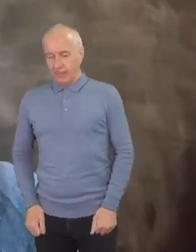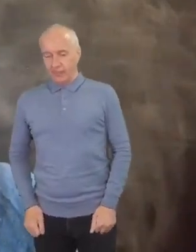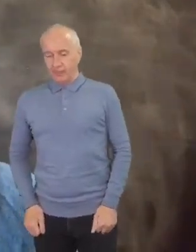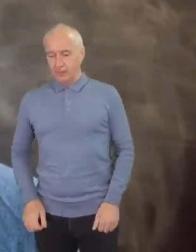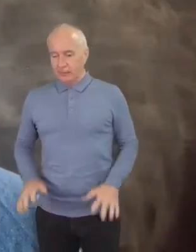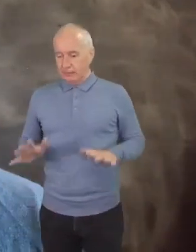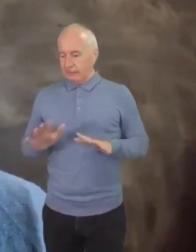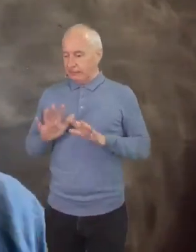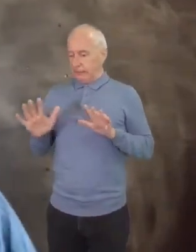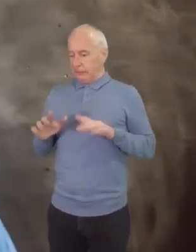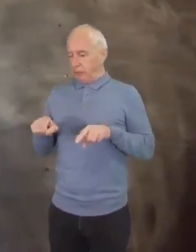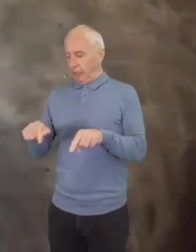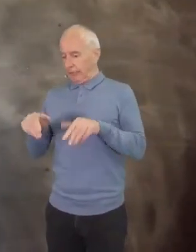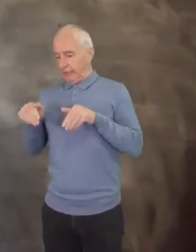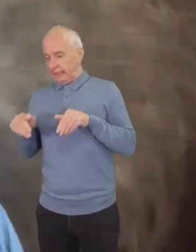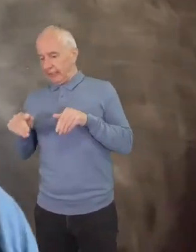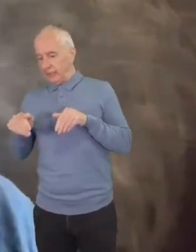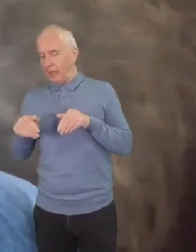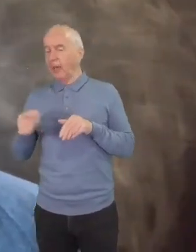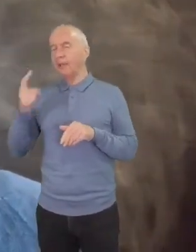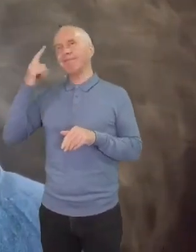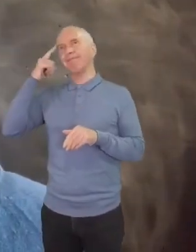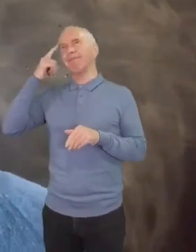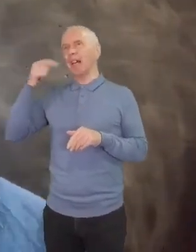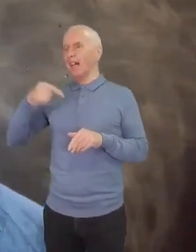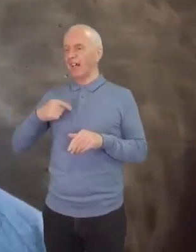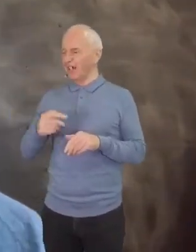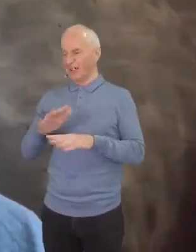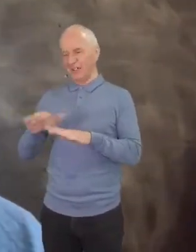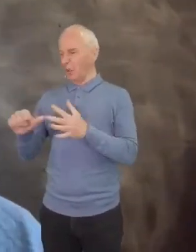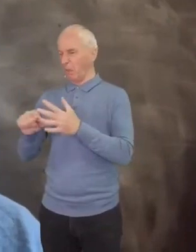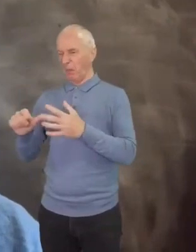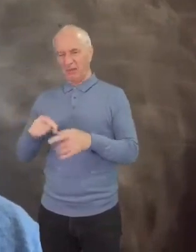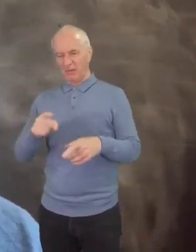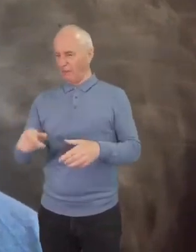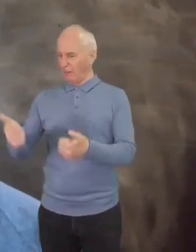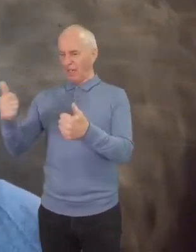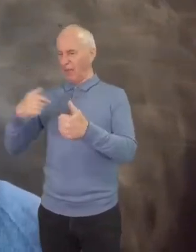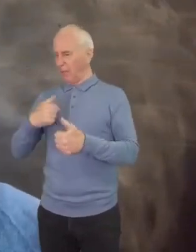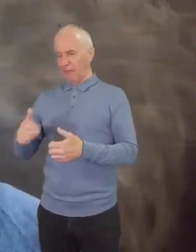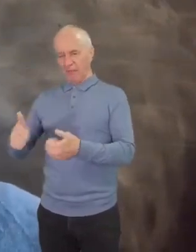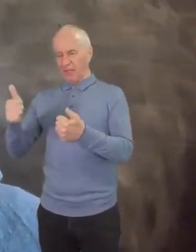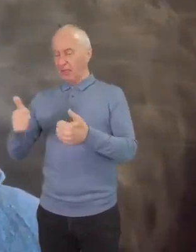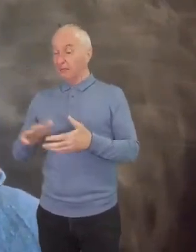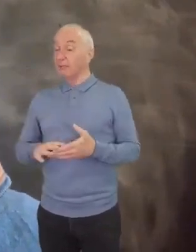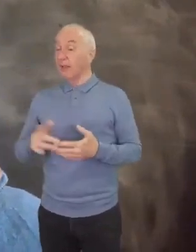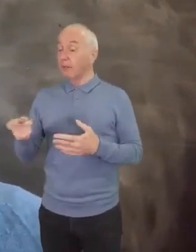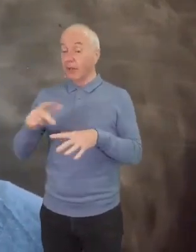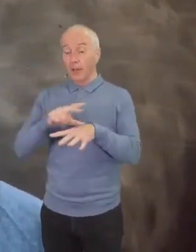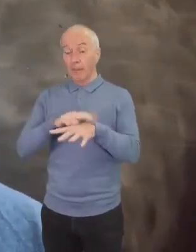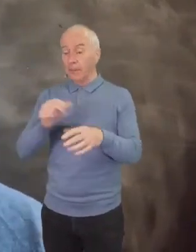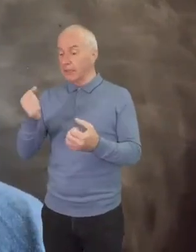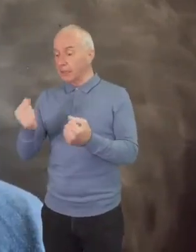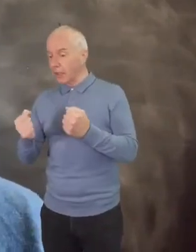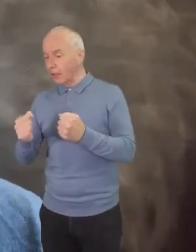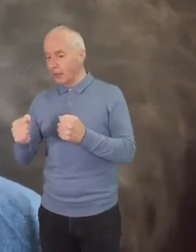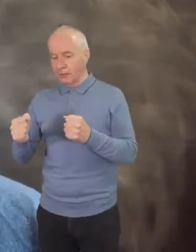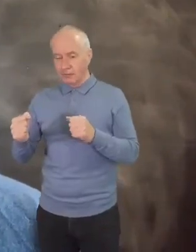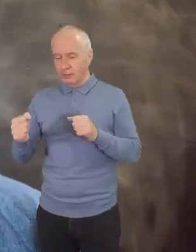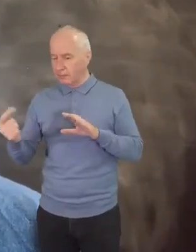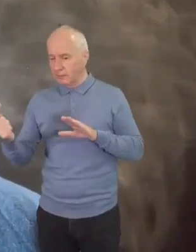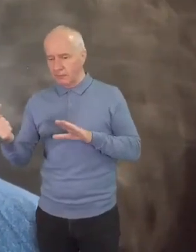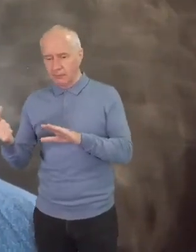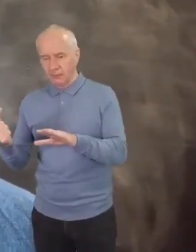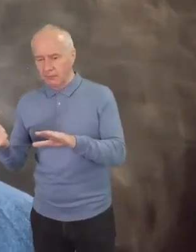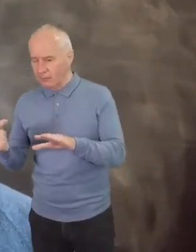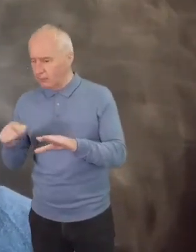also convincing them themselves that they do not have a problem with black people. If a police car drove past, they might be curious as to what this black